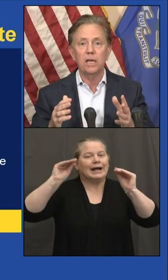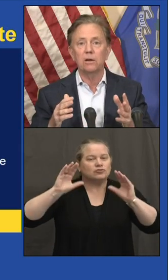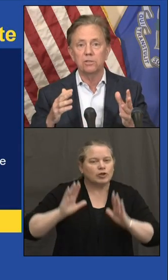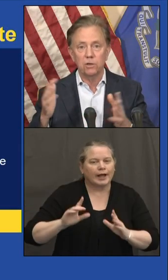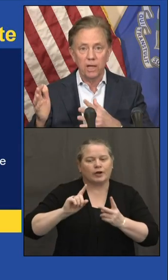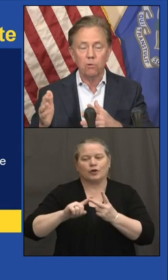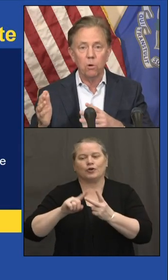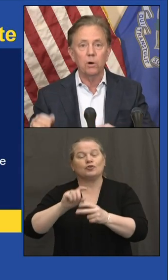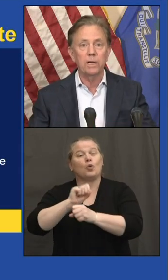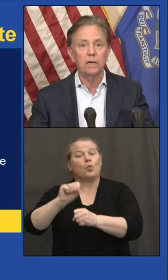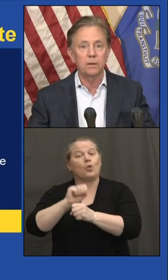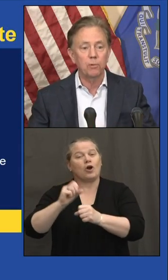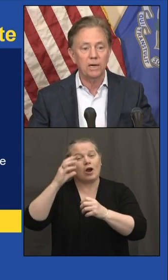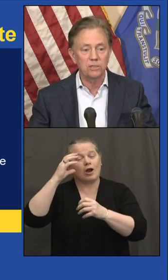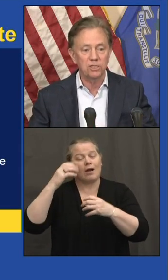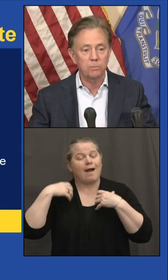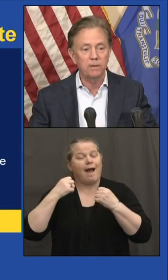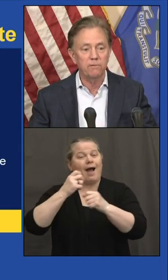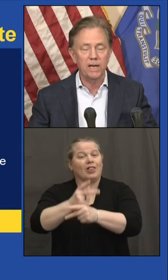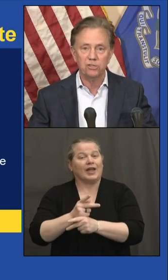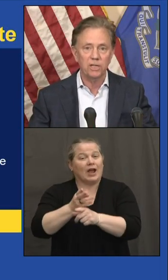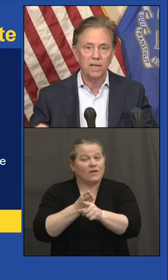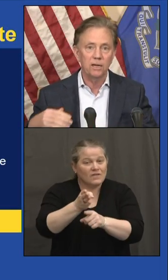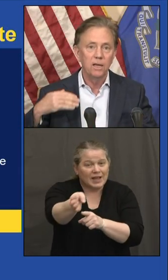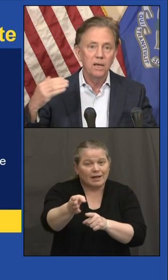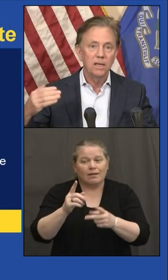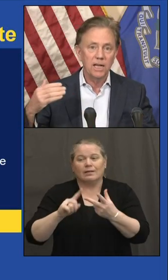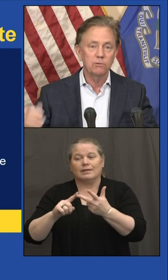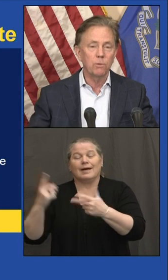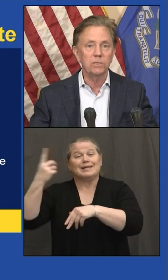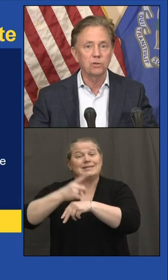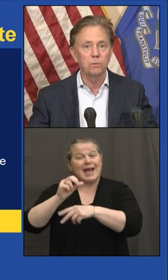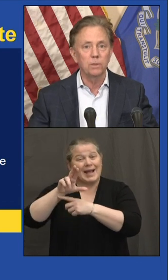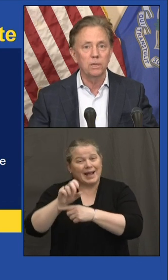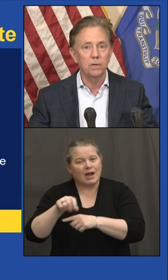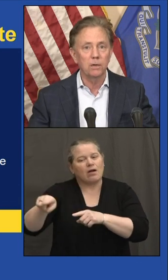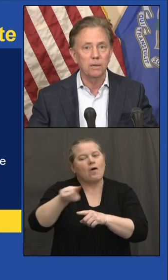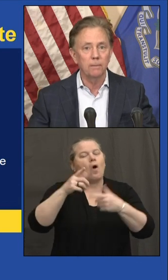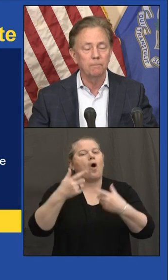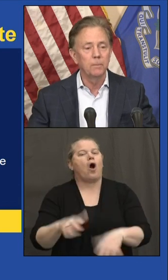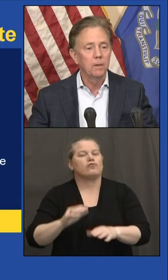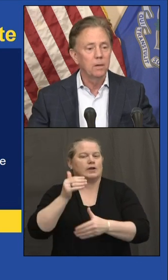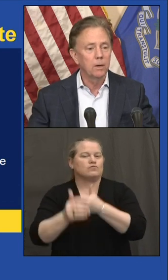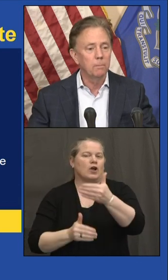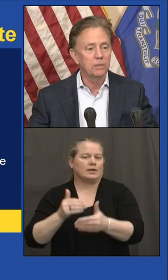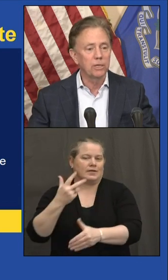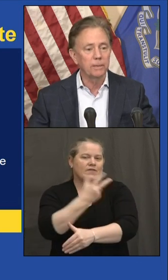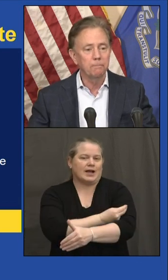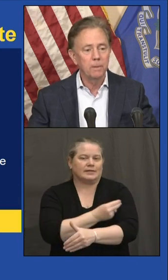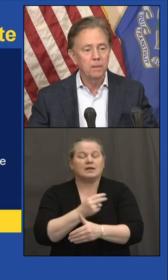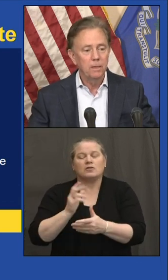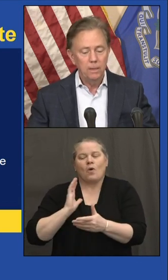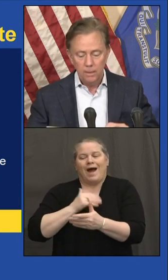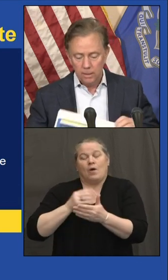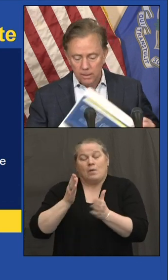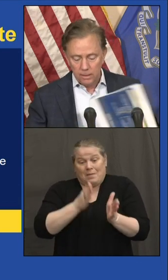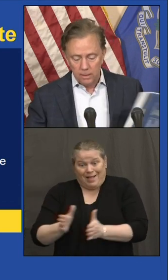daycare. So they were already in the process of being vaccinated. And that's what we assumed in our budgeting.